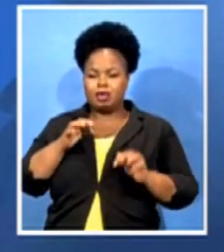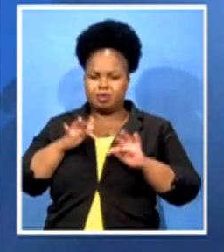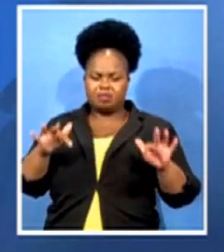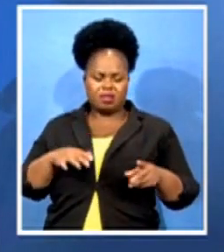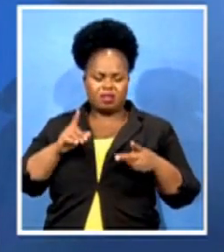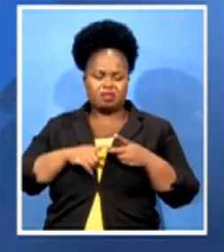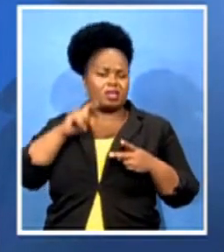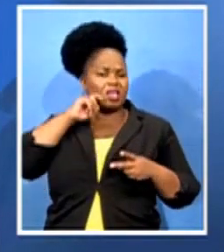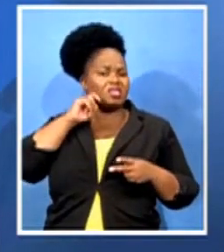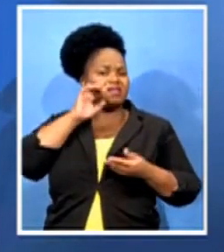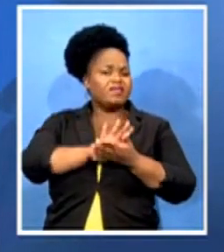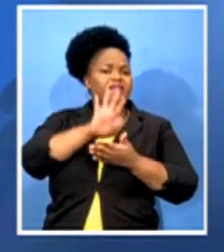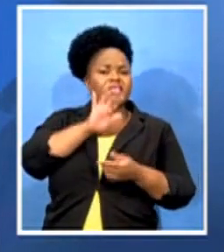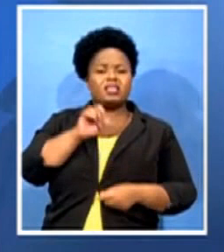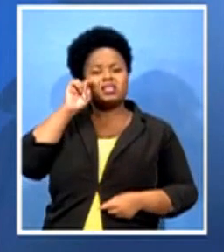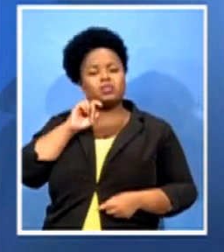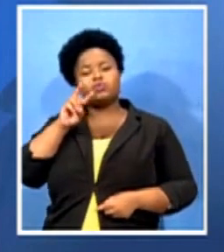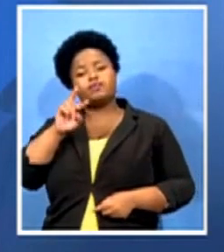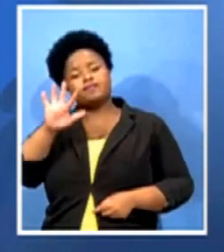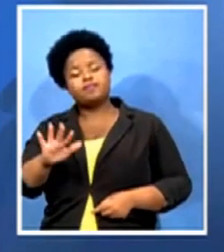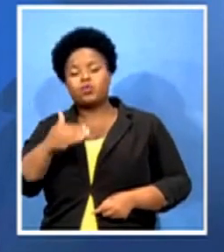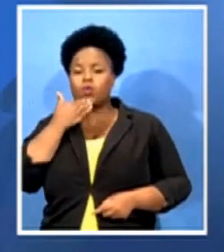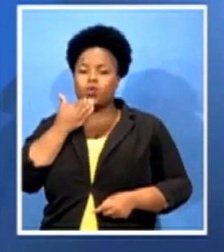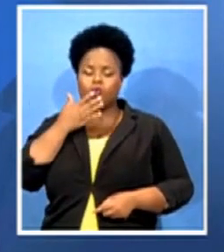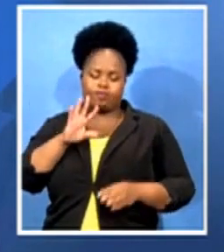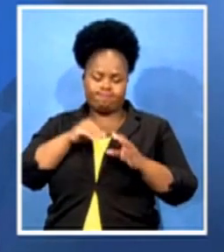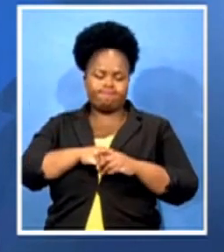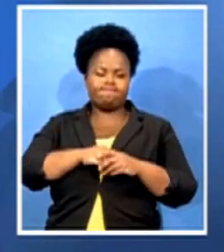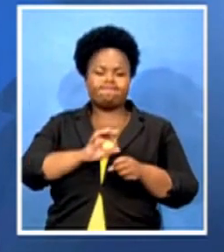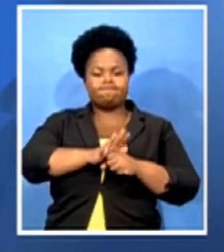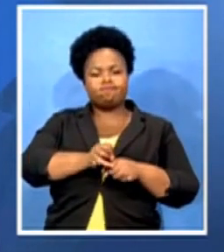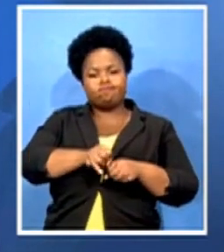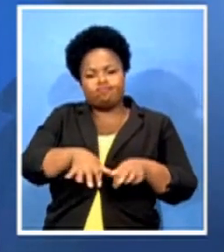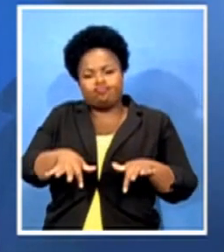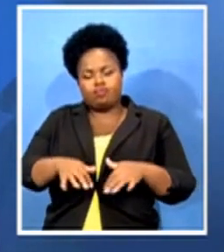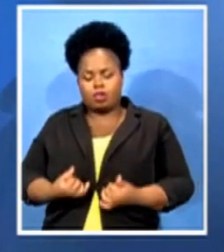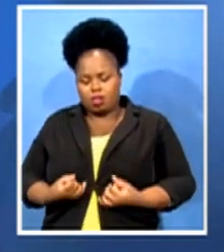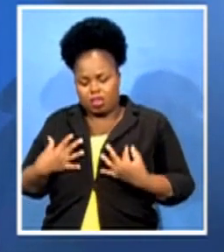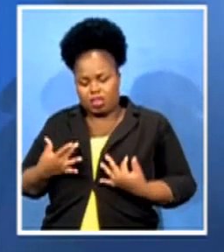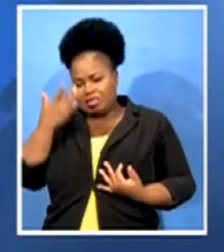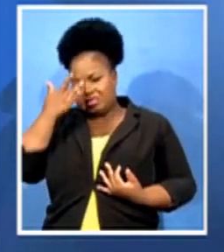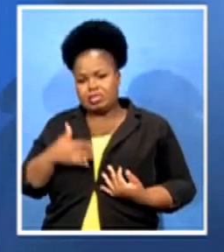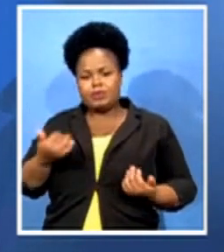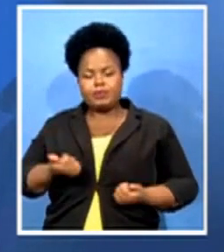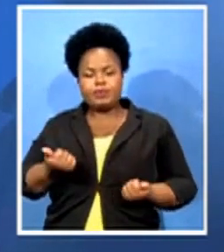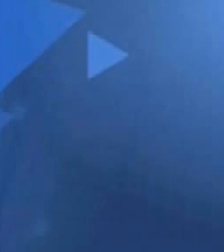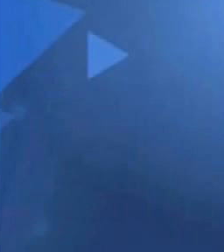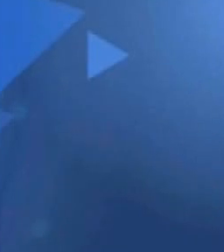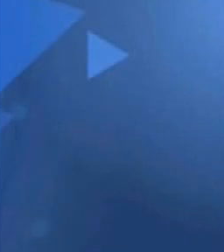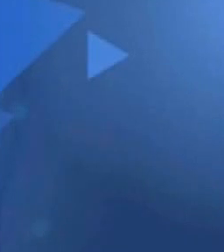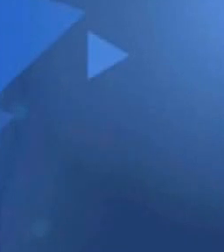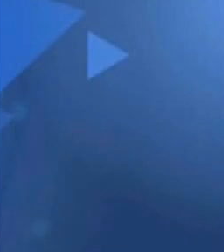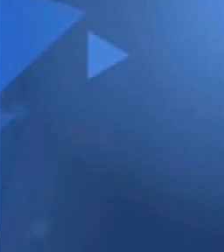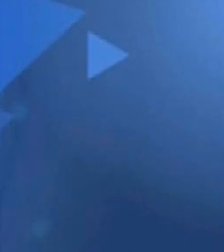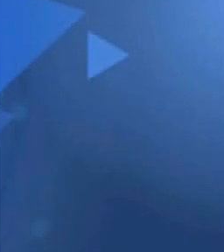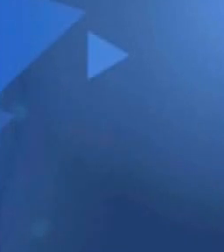forming part of the majority of those that are currently being infected. And we have seen the rapid spread